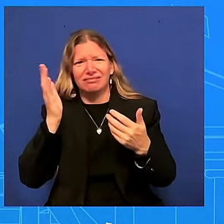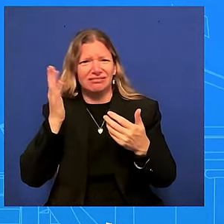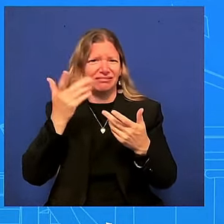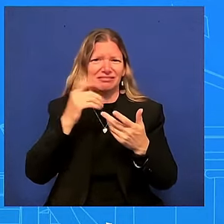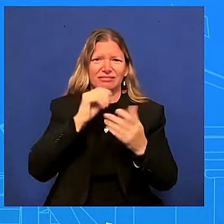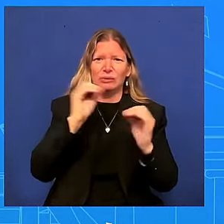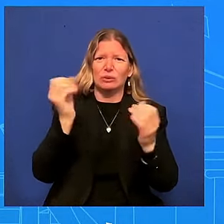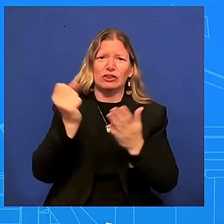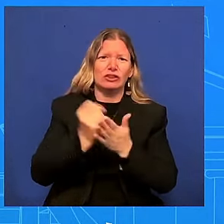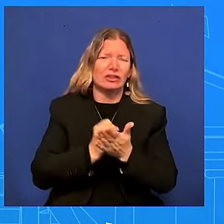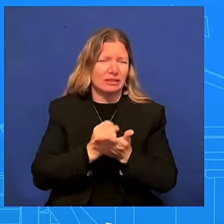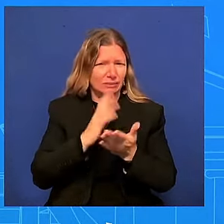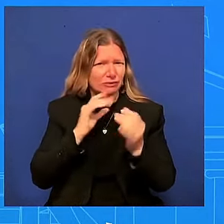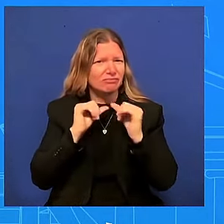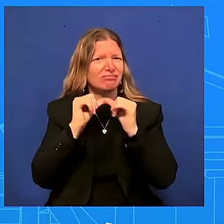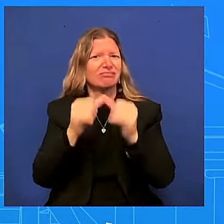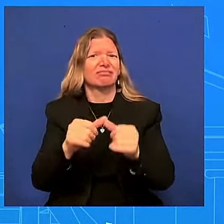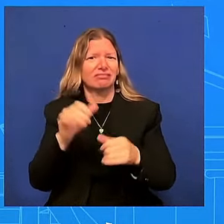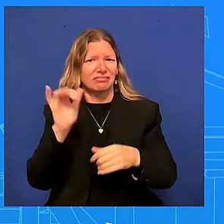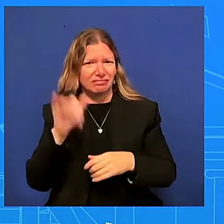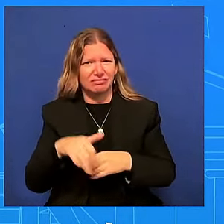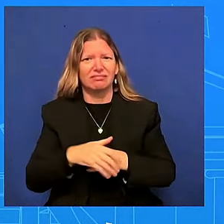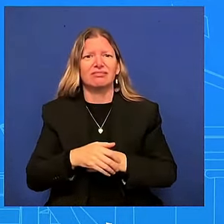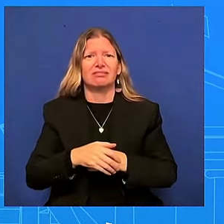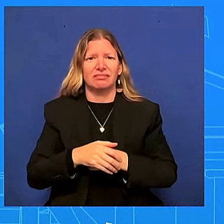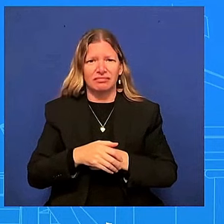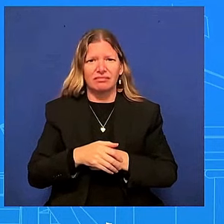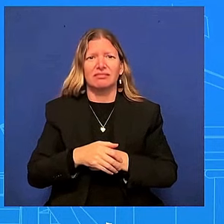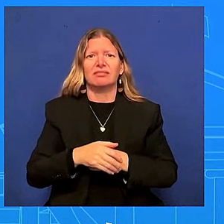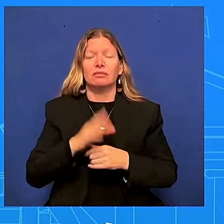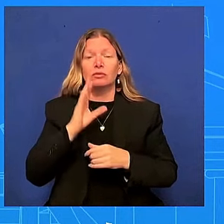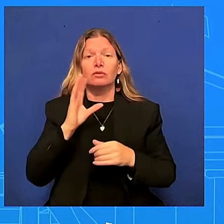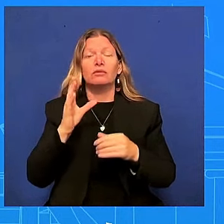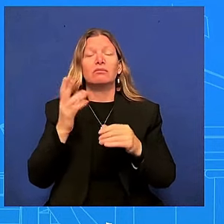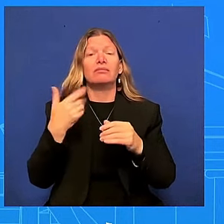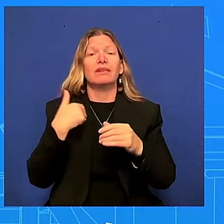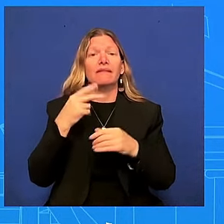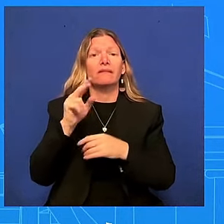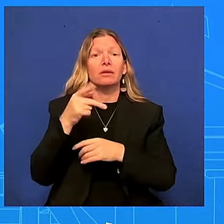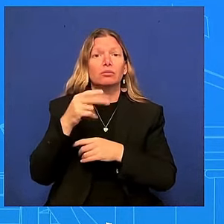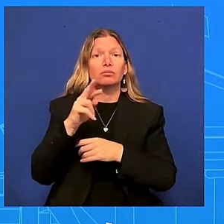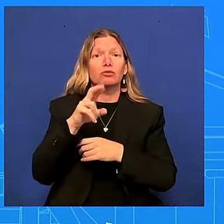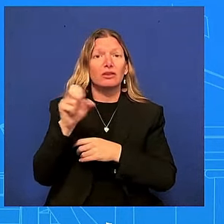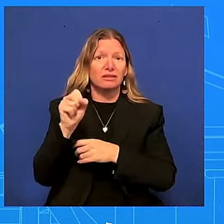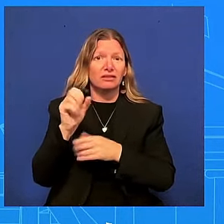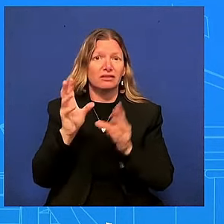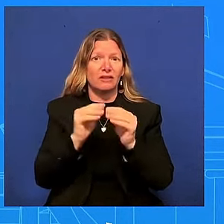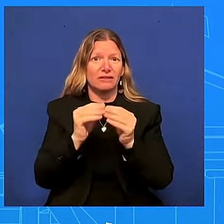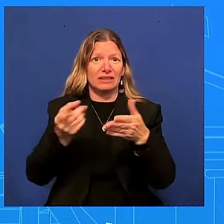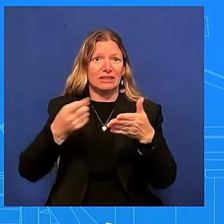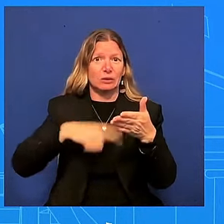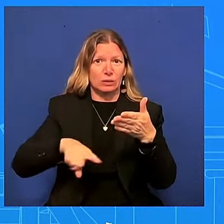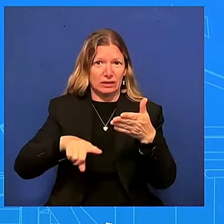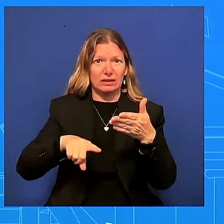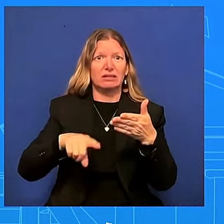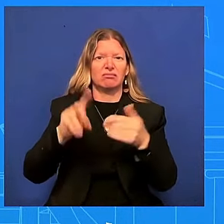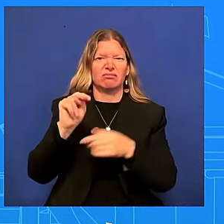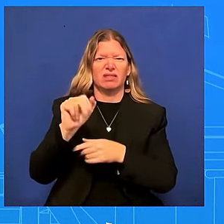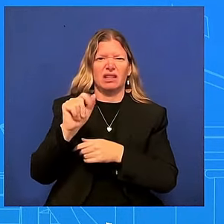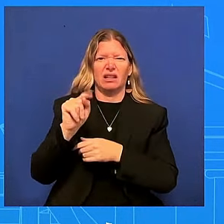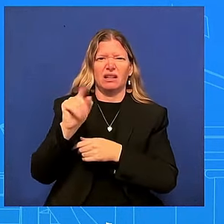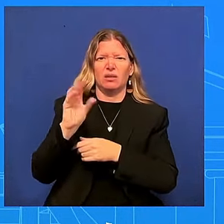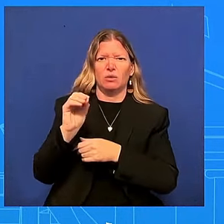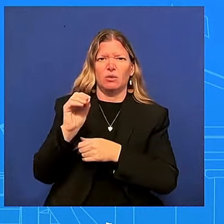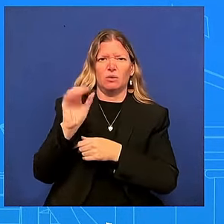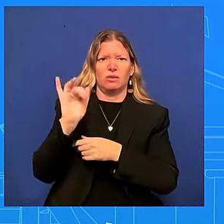a nato a big boy press conference as justin has reminded us uh next week and so that's going to be important as well and